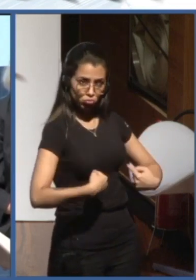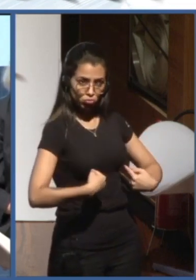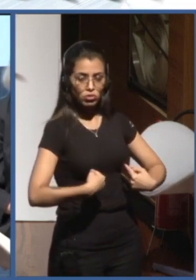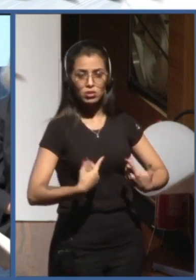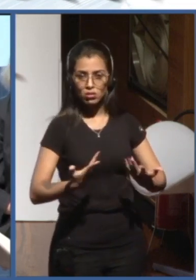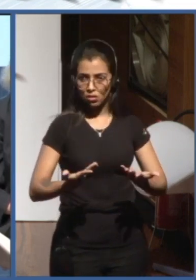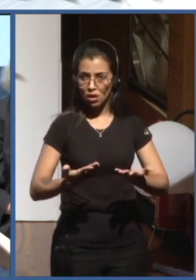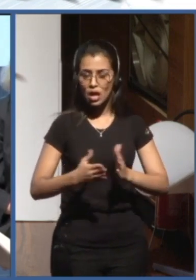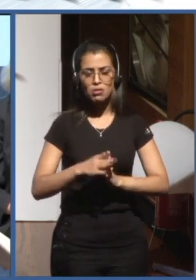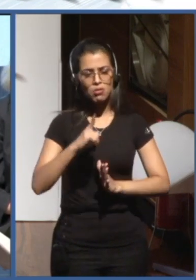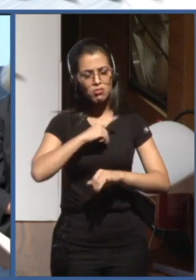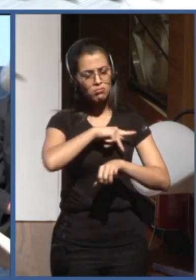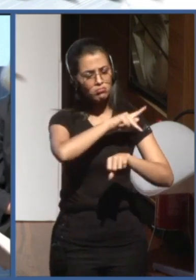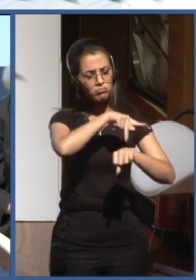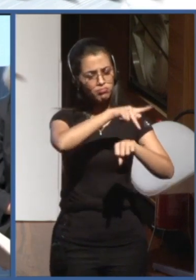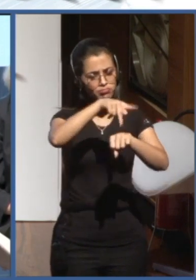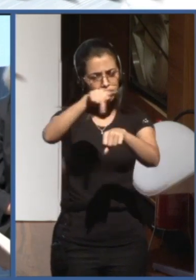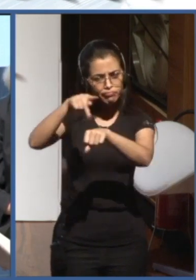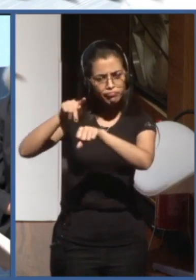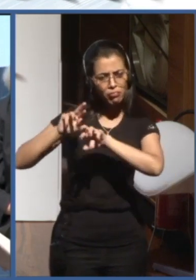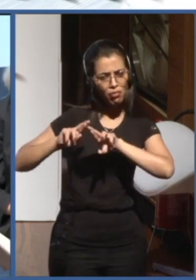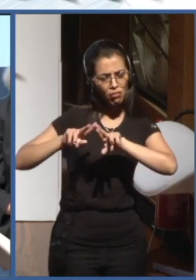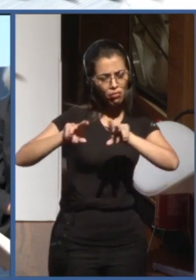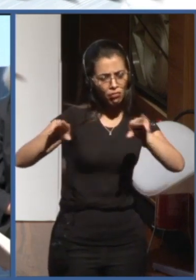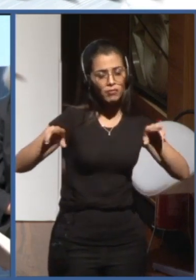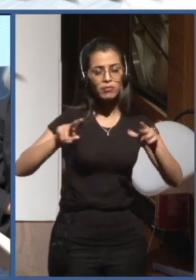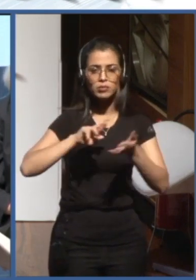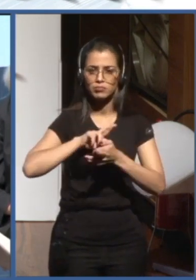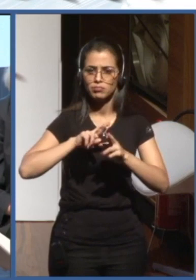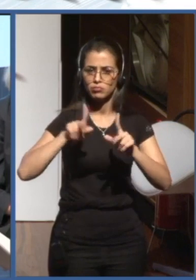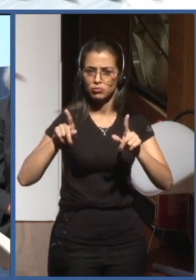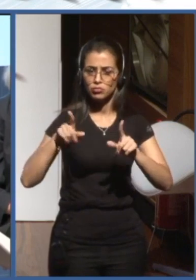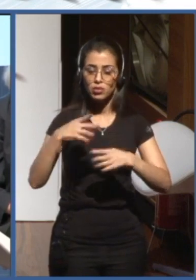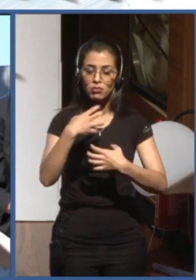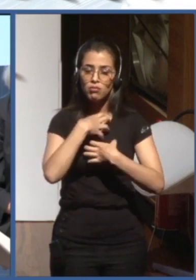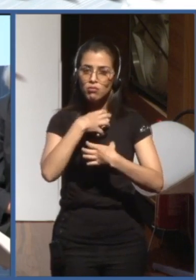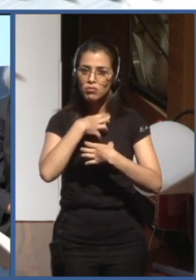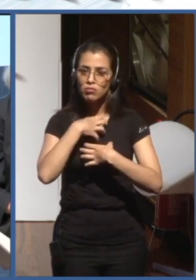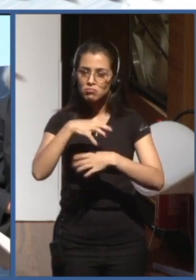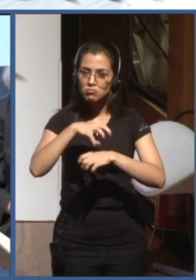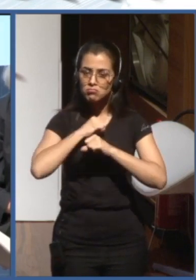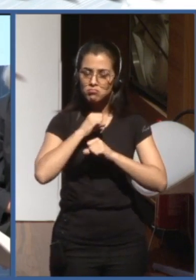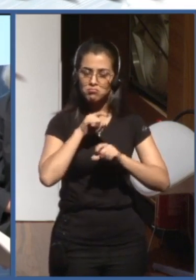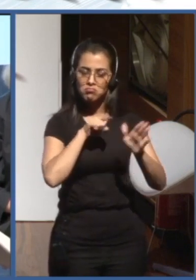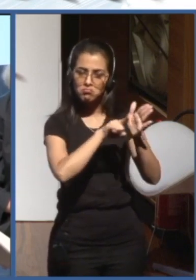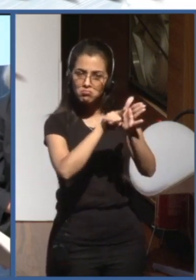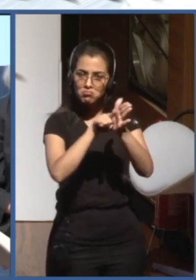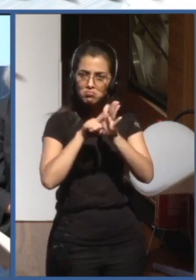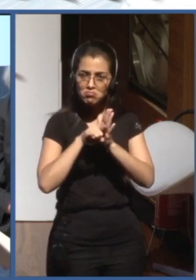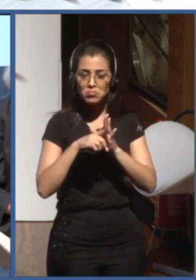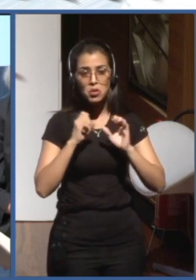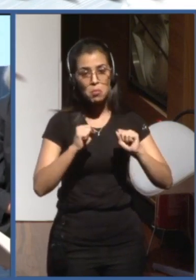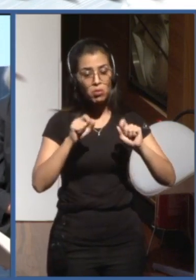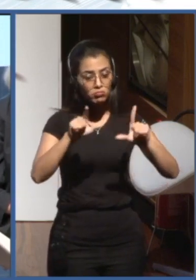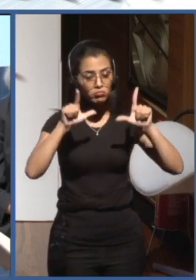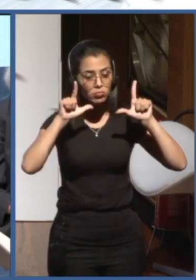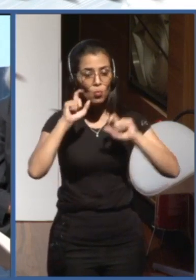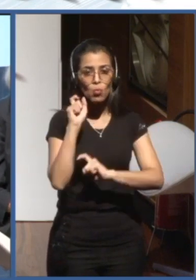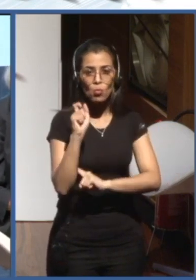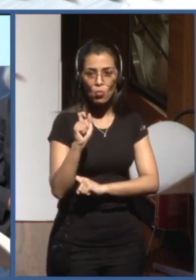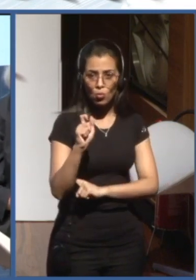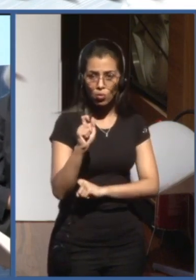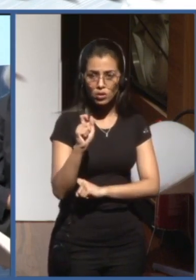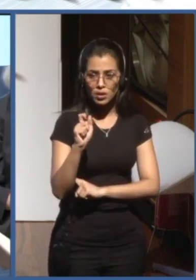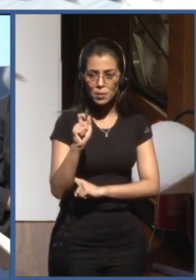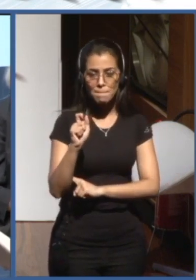situation in while addressing some issues i can highlight for example i will complement your your your answer